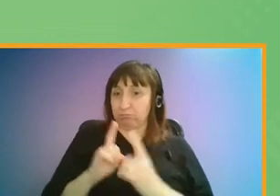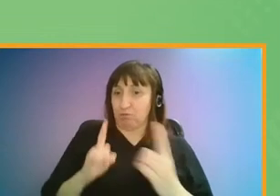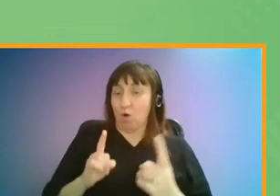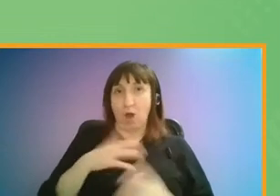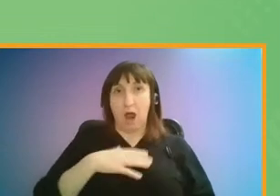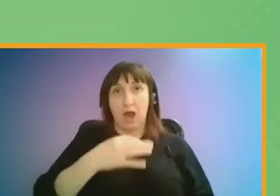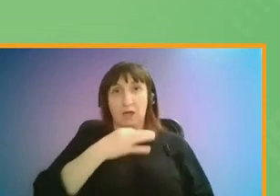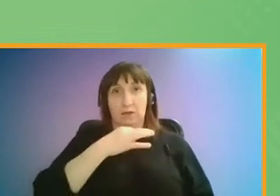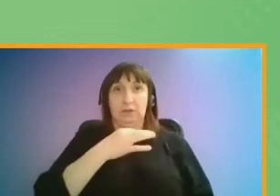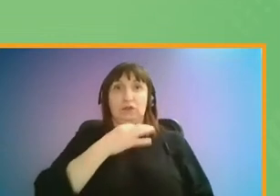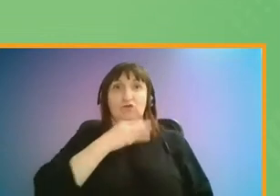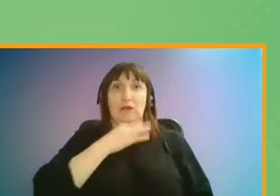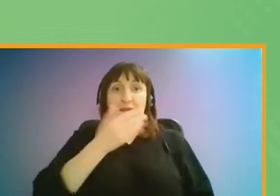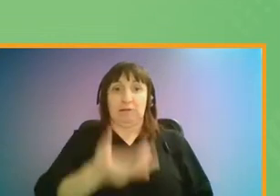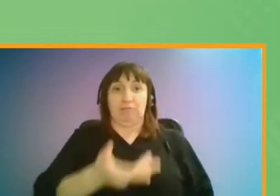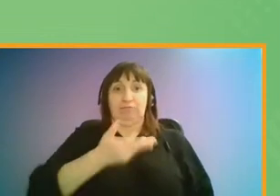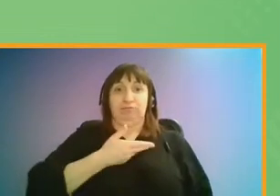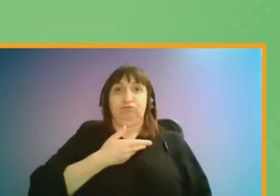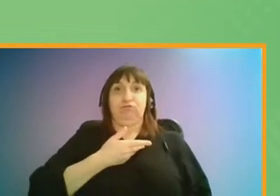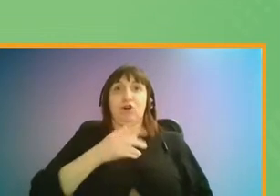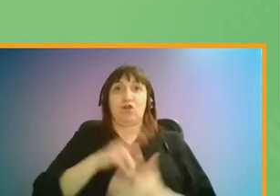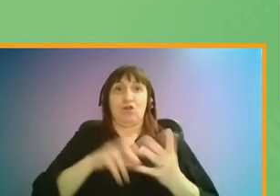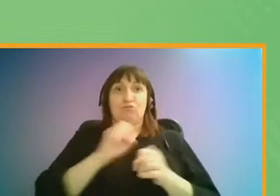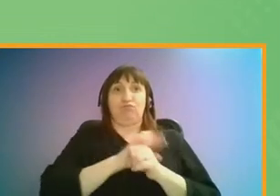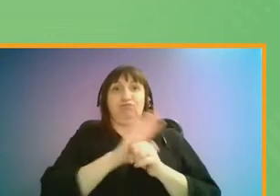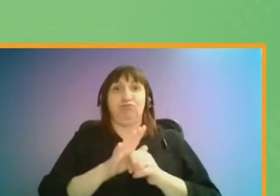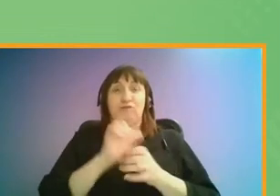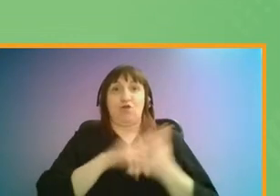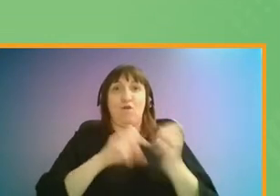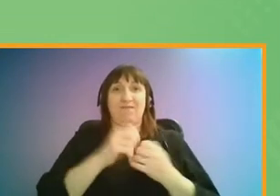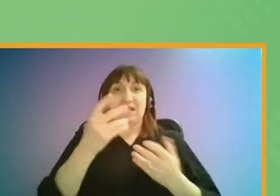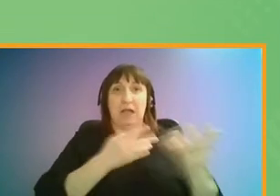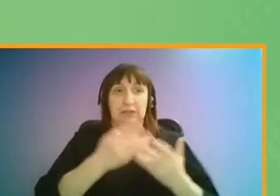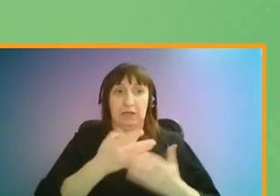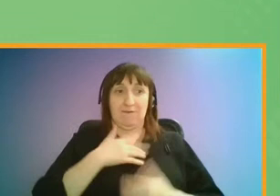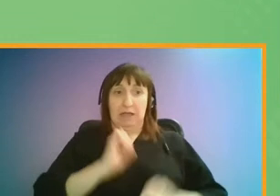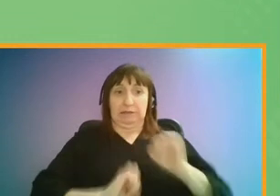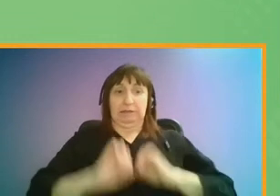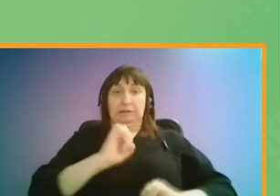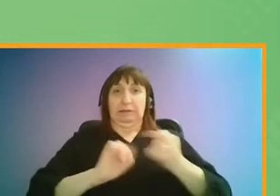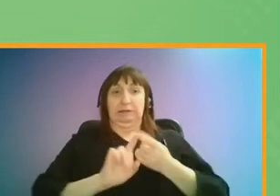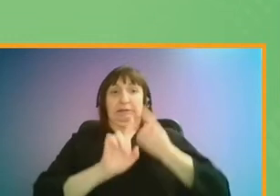the threat of COVID-19, with people more aware than ever of their personal space when travelling.